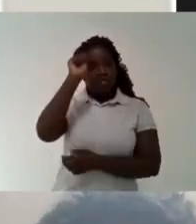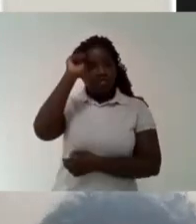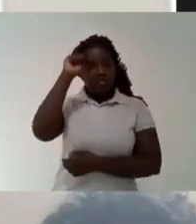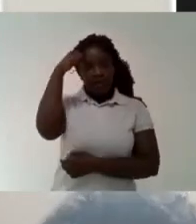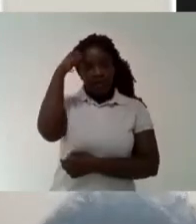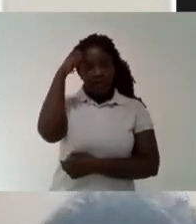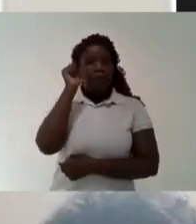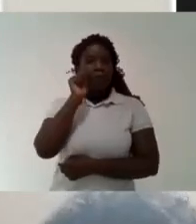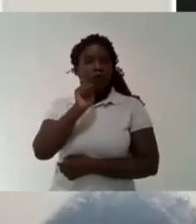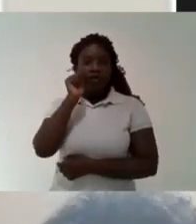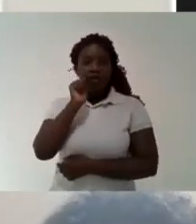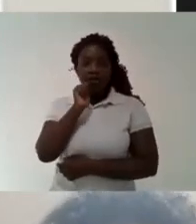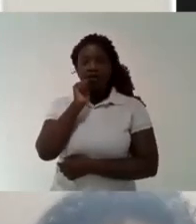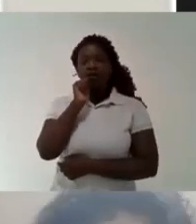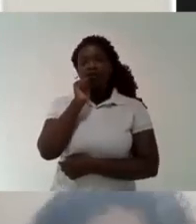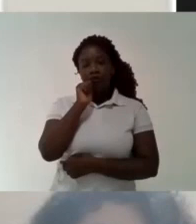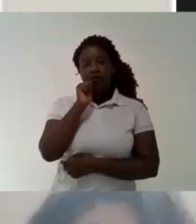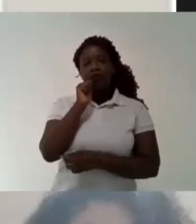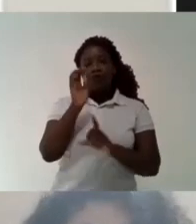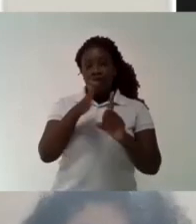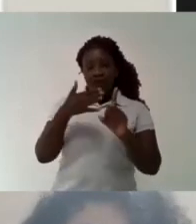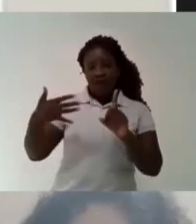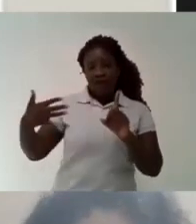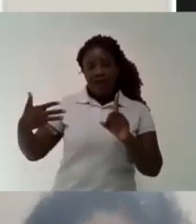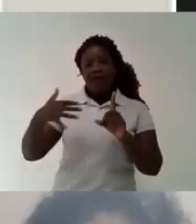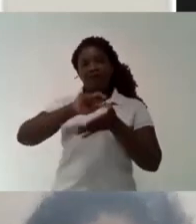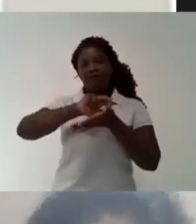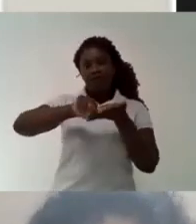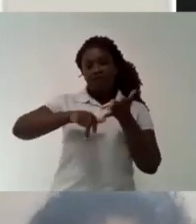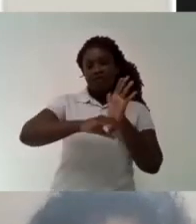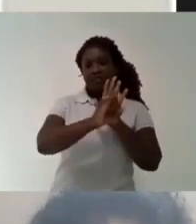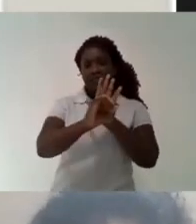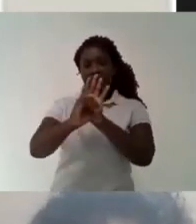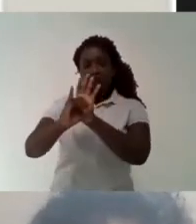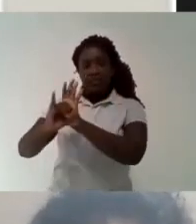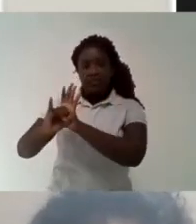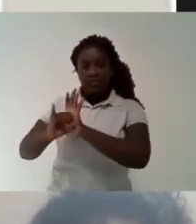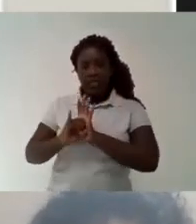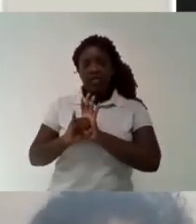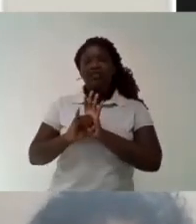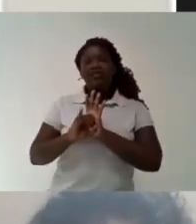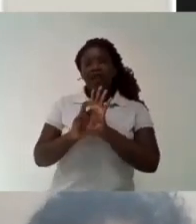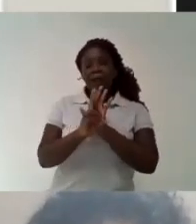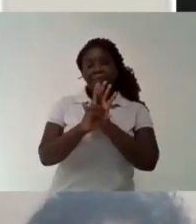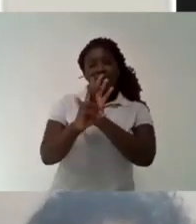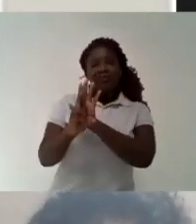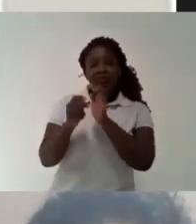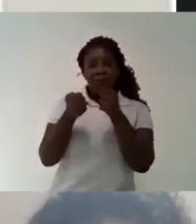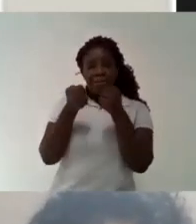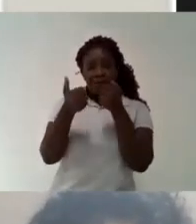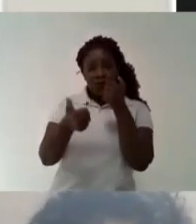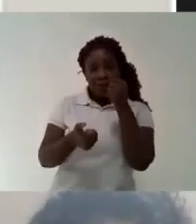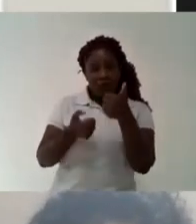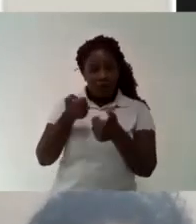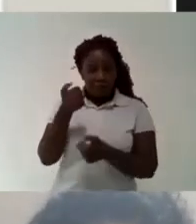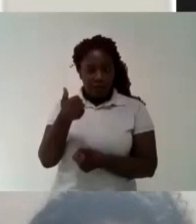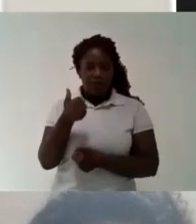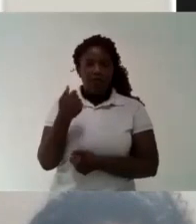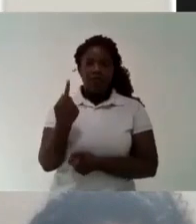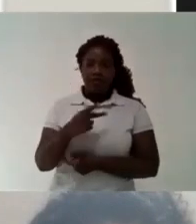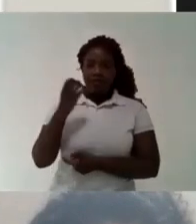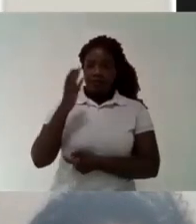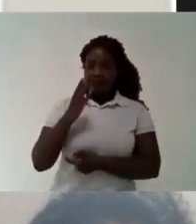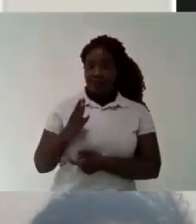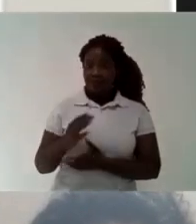years ago And the federal universities such as the University The federal University of